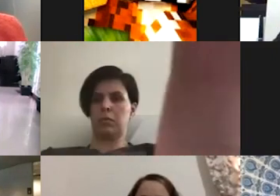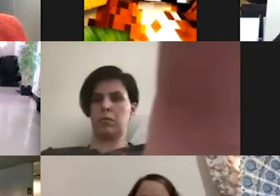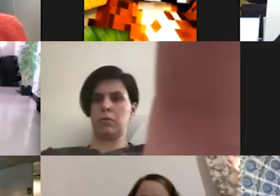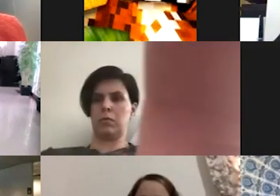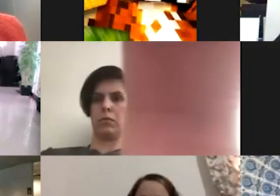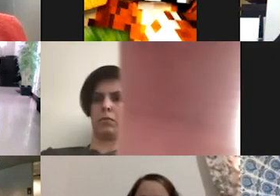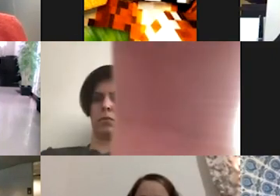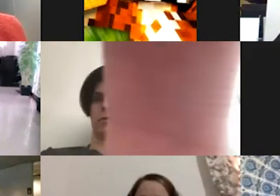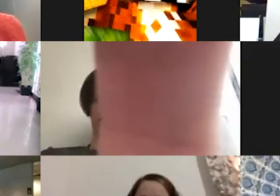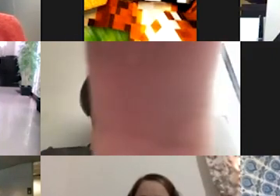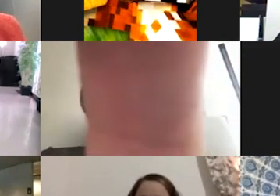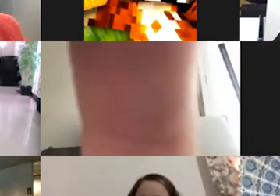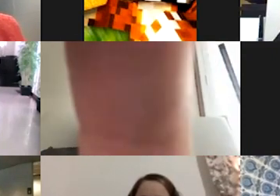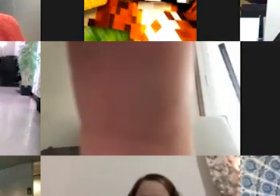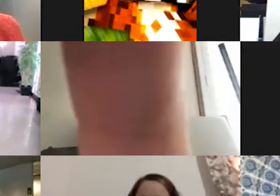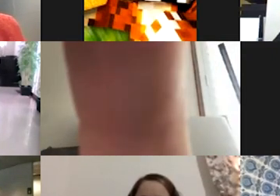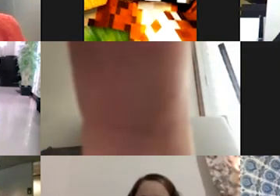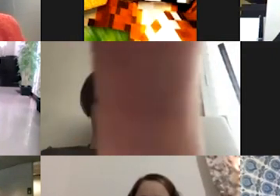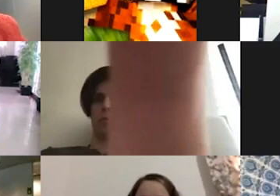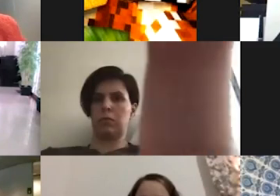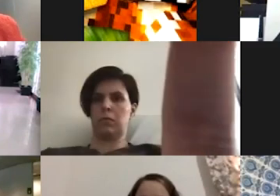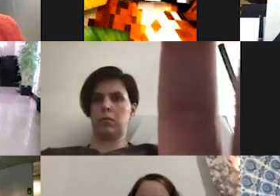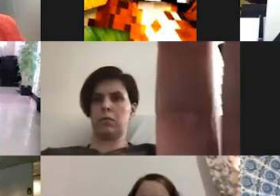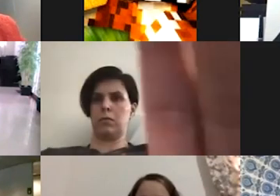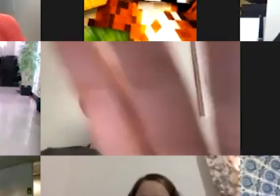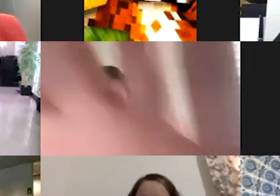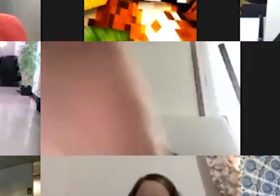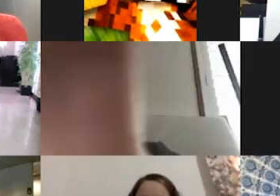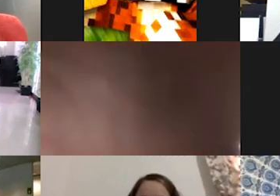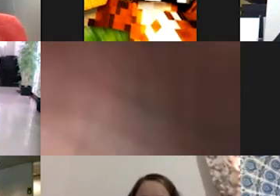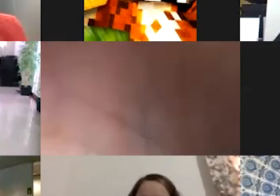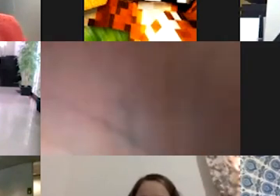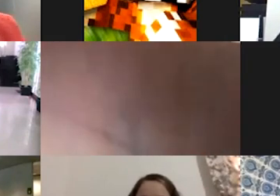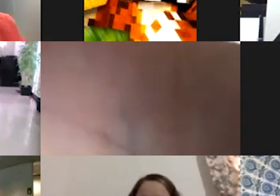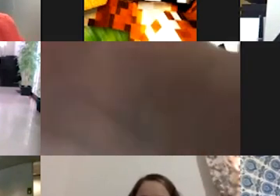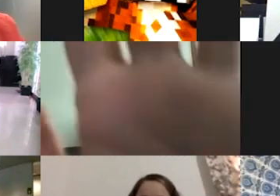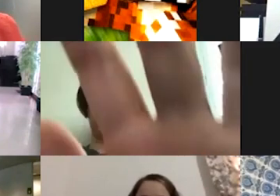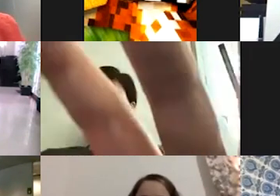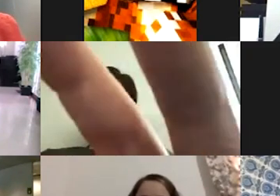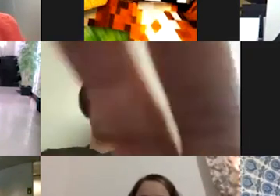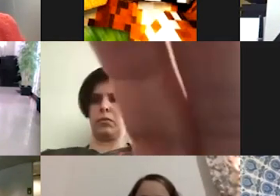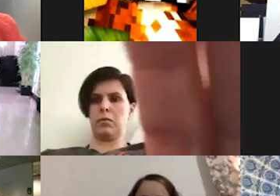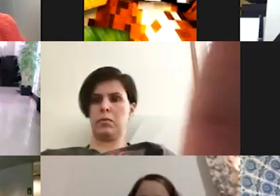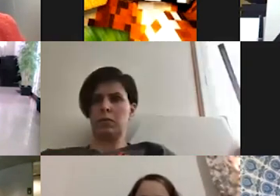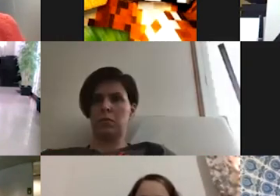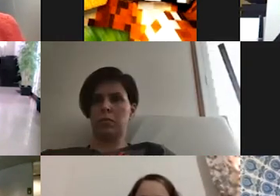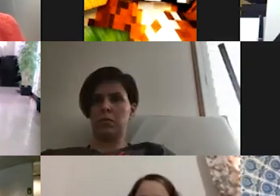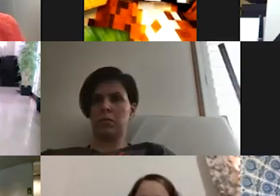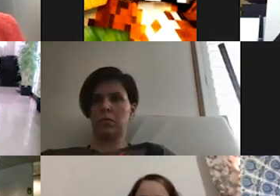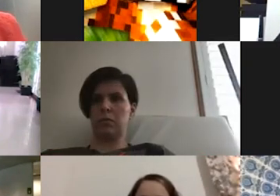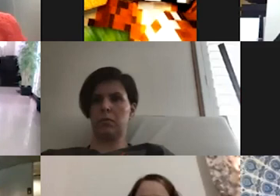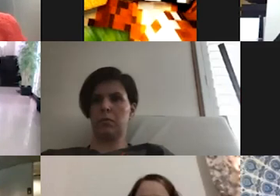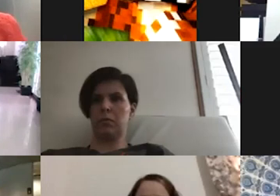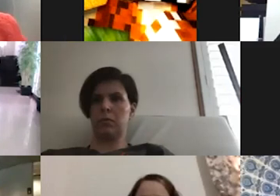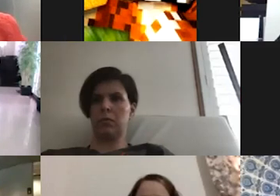instrumental leader in the disability community. So it's my great pleasure to introduce Judy Hurd, who is